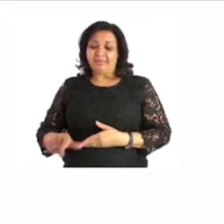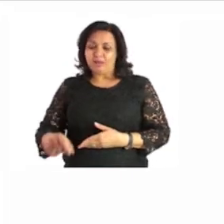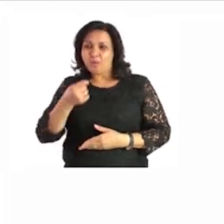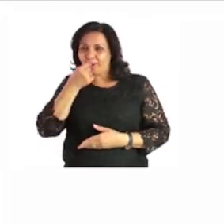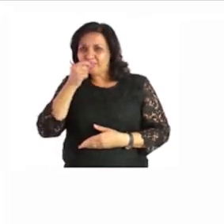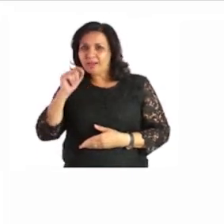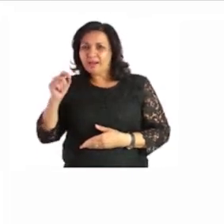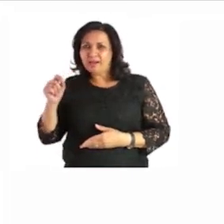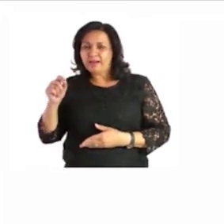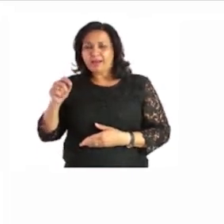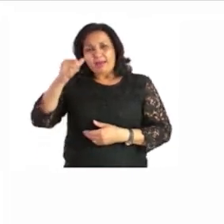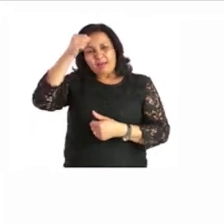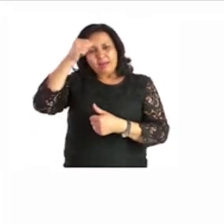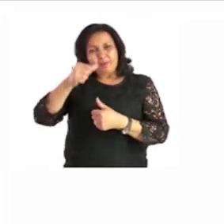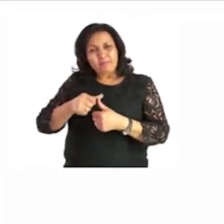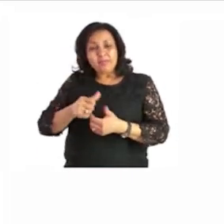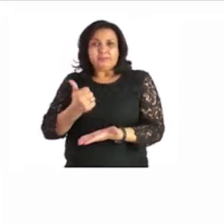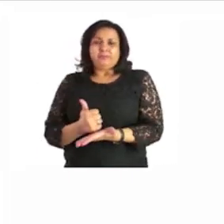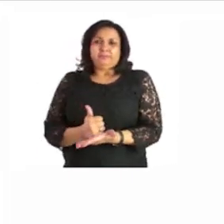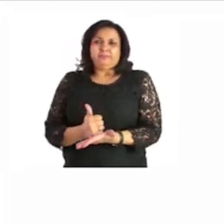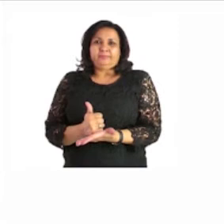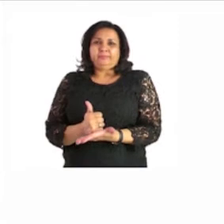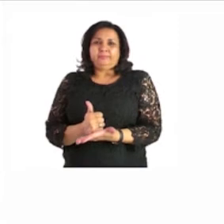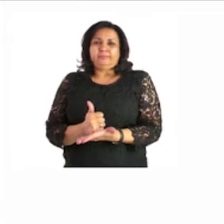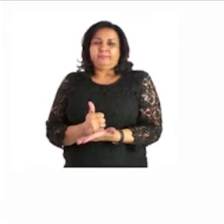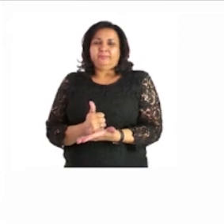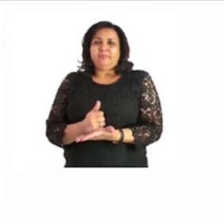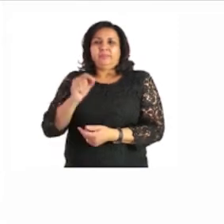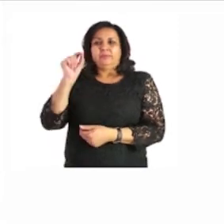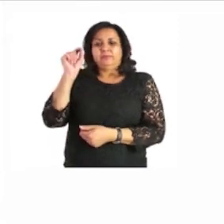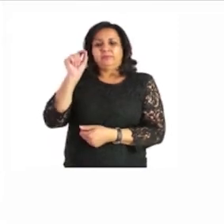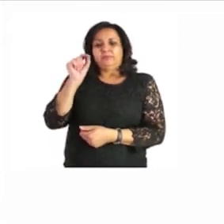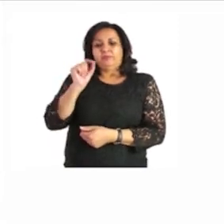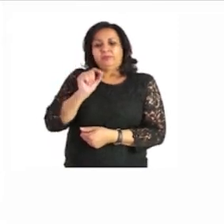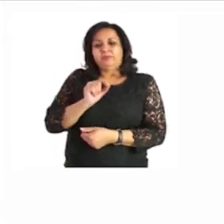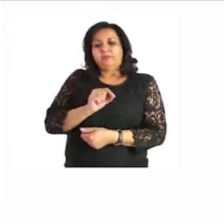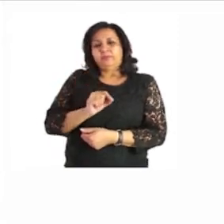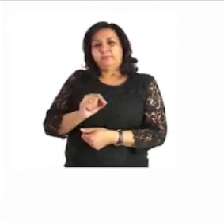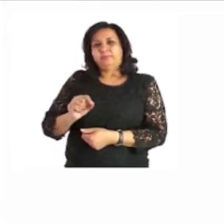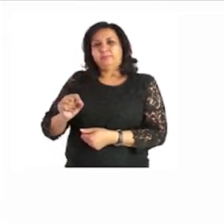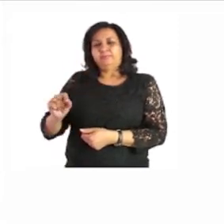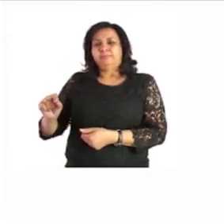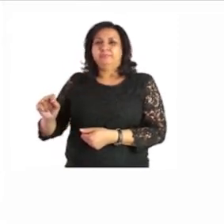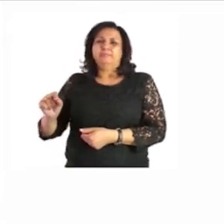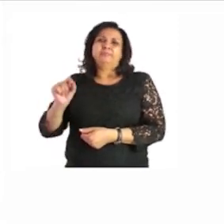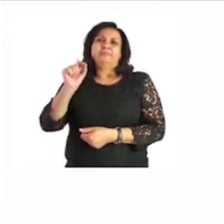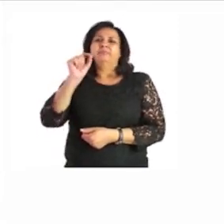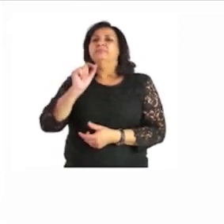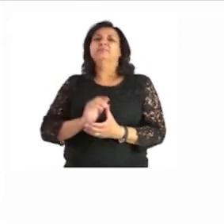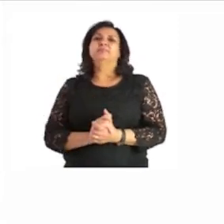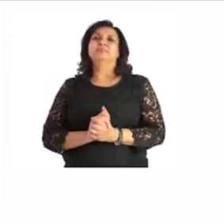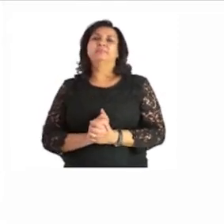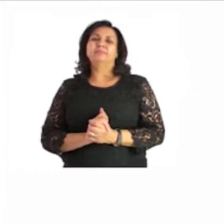remember to sit up straight and trace over the dotted lines yes you